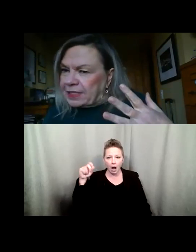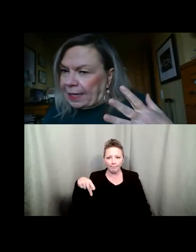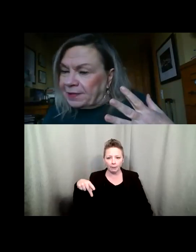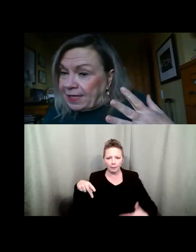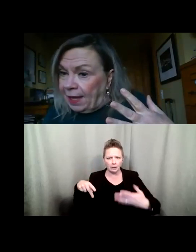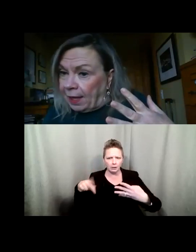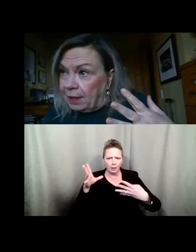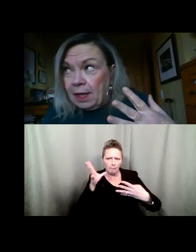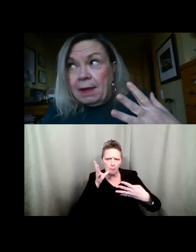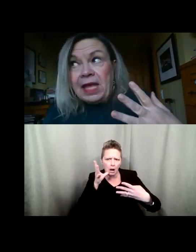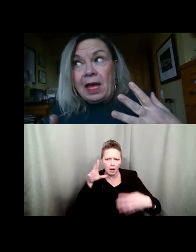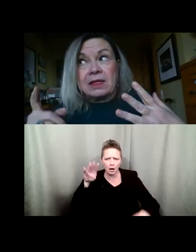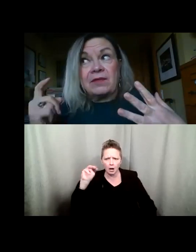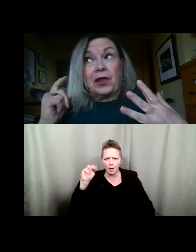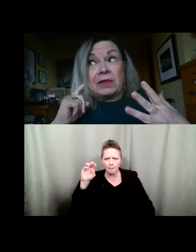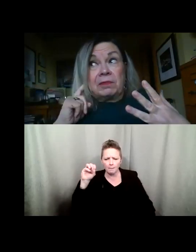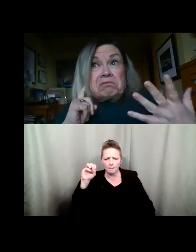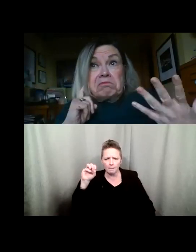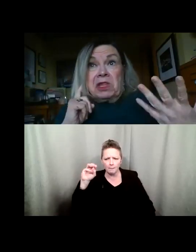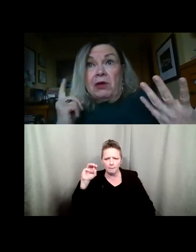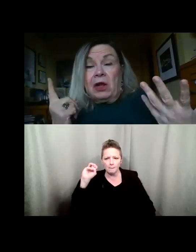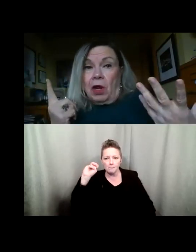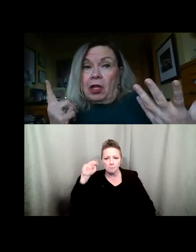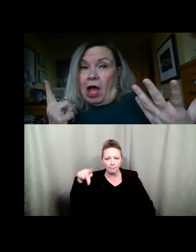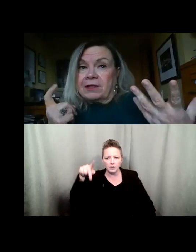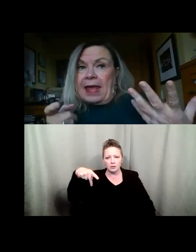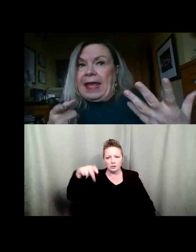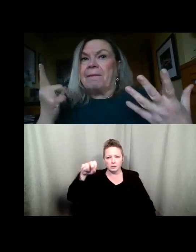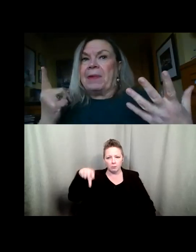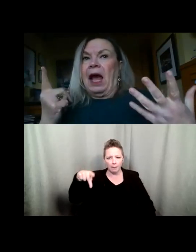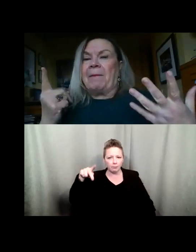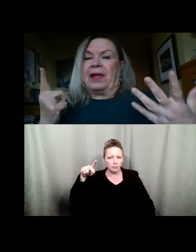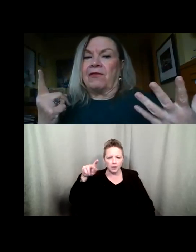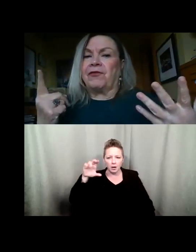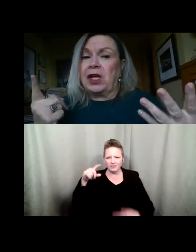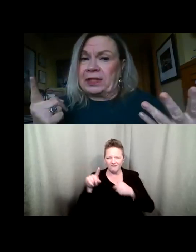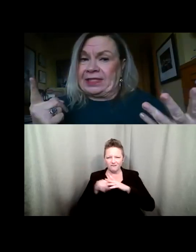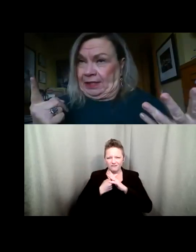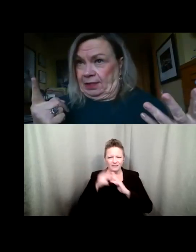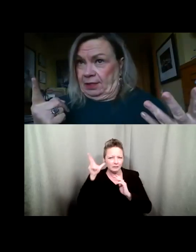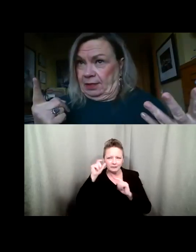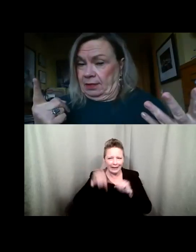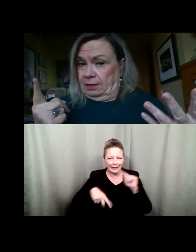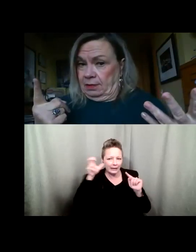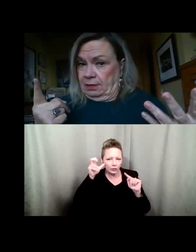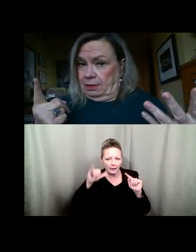words that i'm saying because of their their hearing loss they can't pick up on their frequency